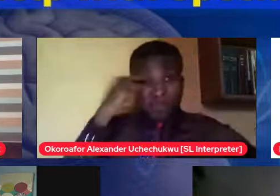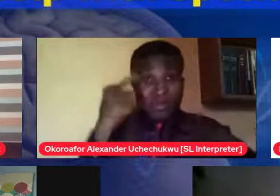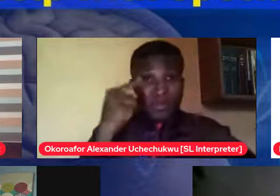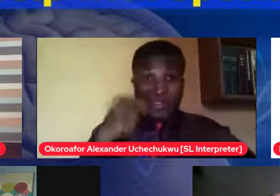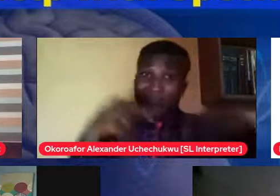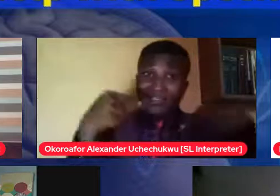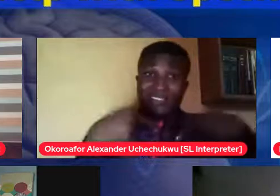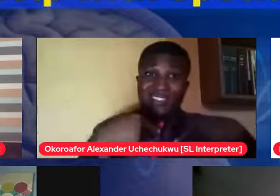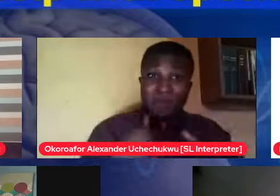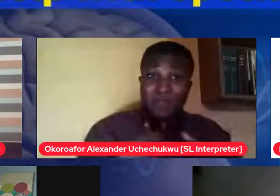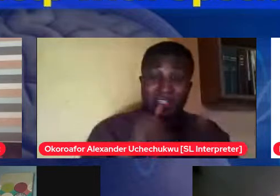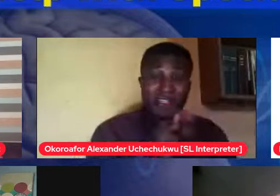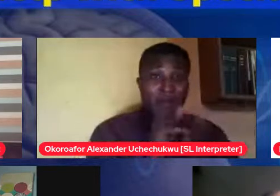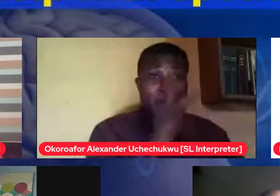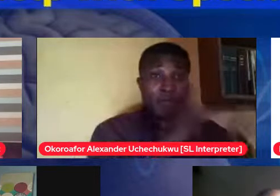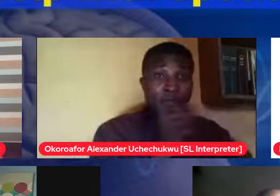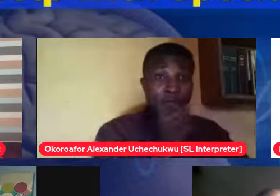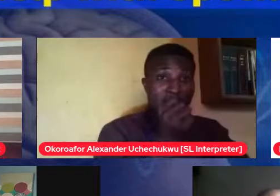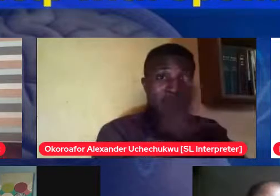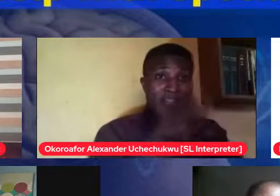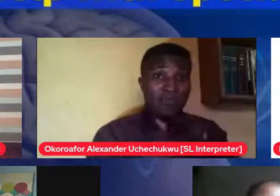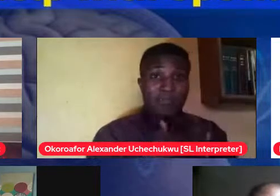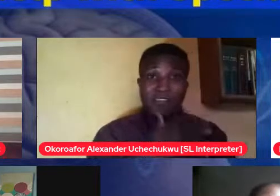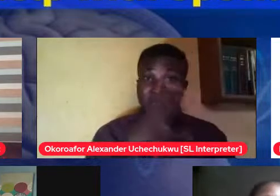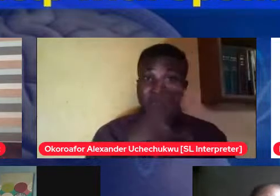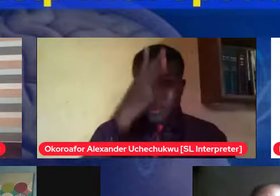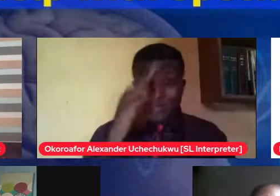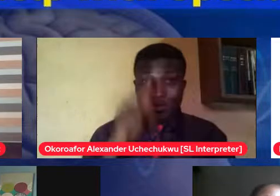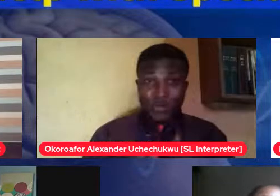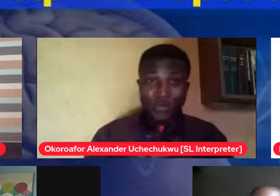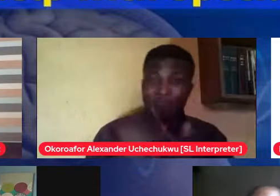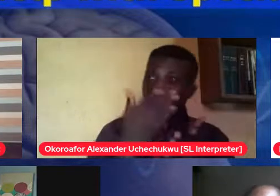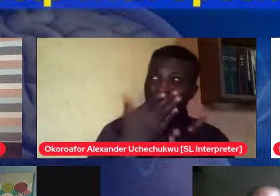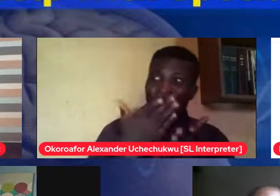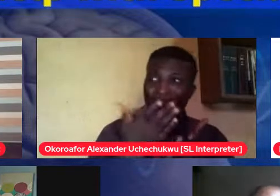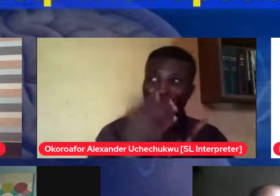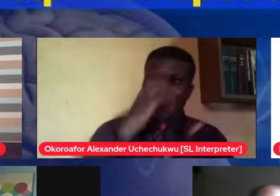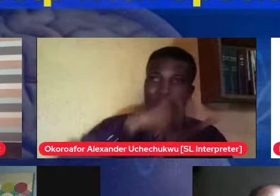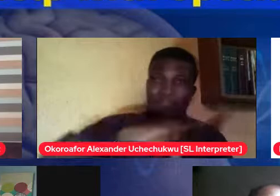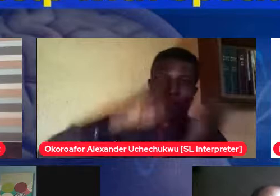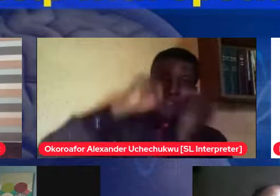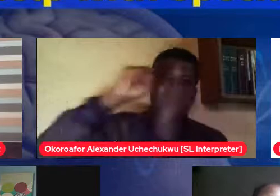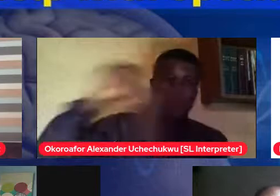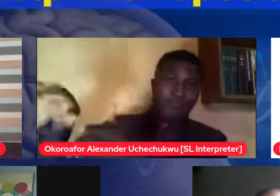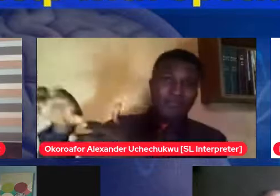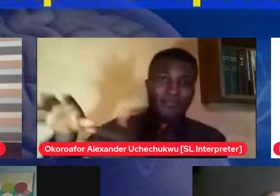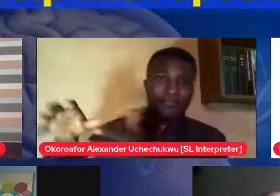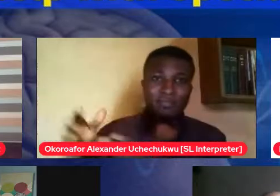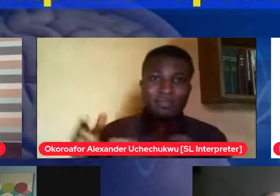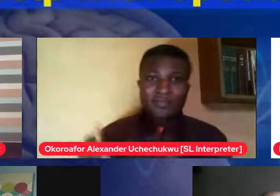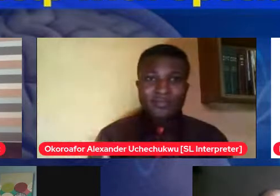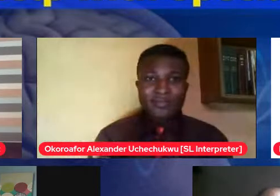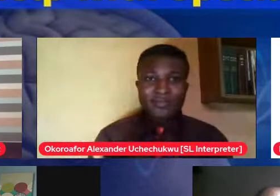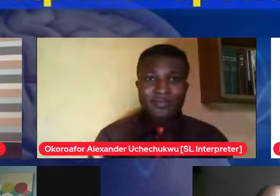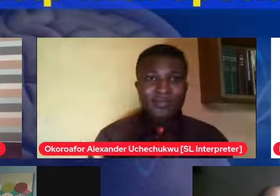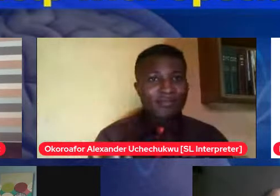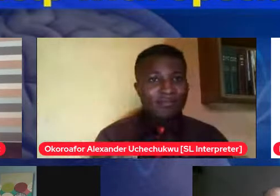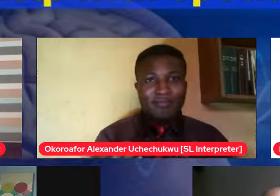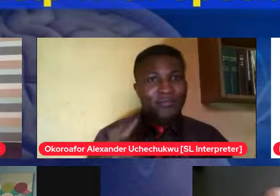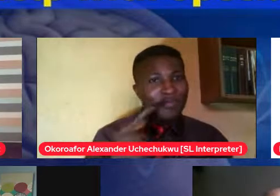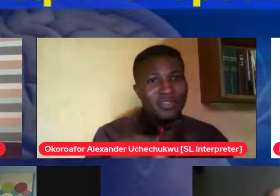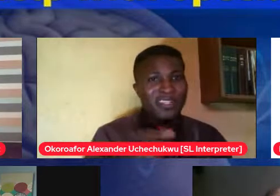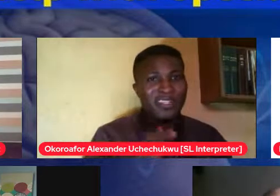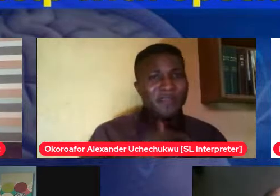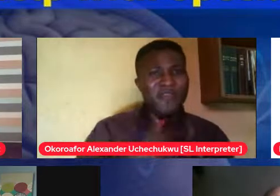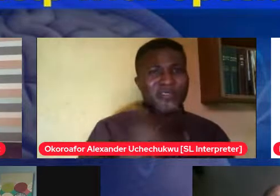was born so come on it's okay that at this point i've died in my twenties they are telling me this i mean they've come up with another shade of